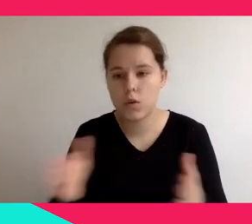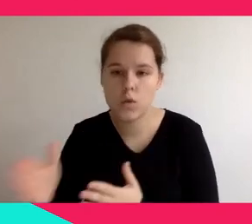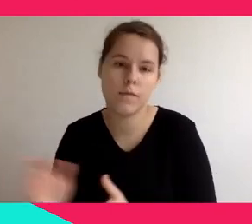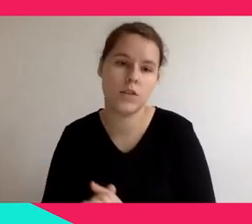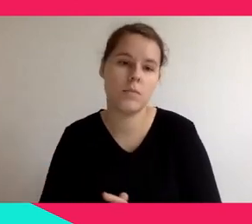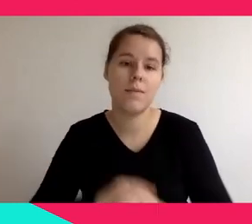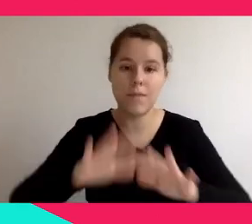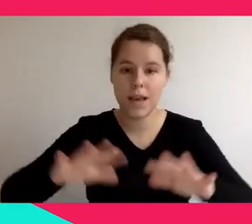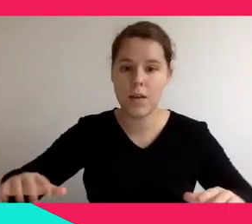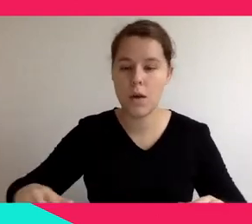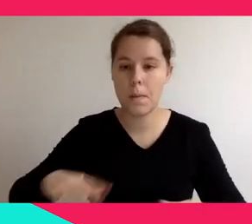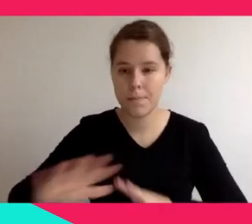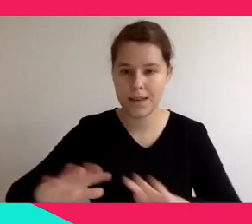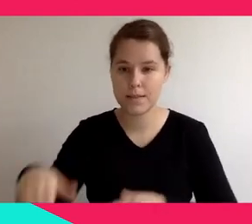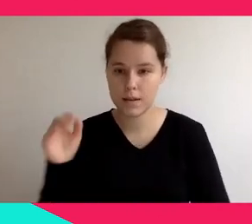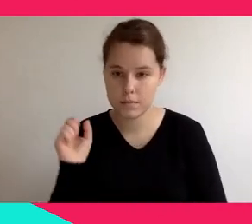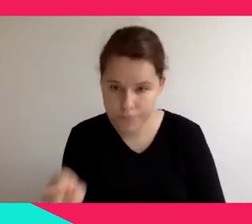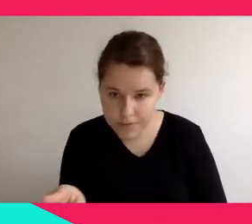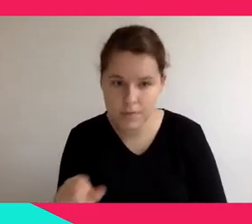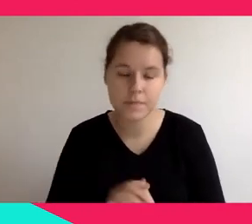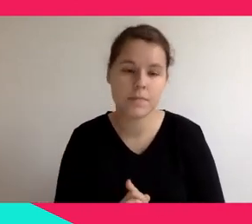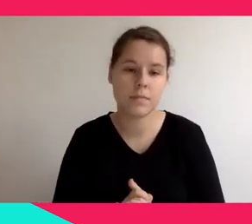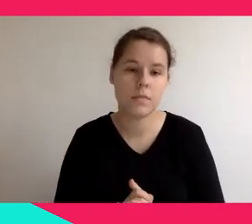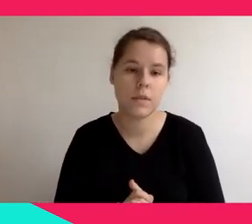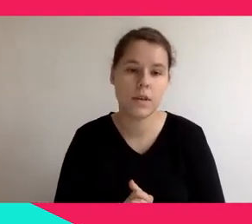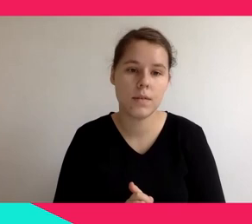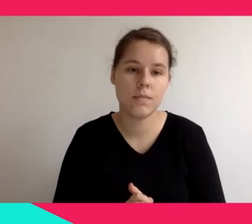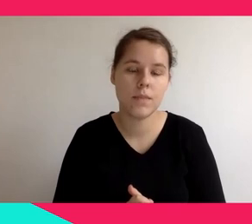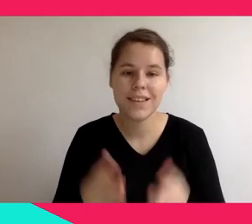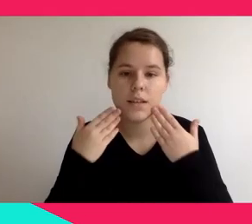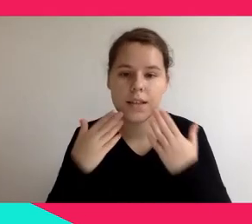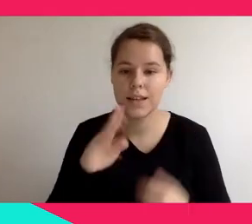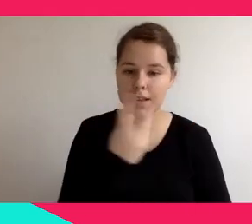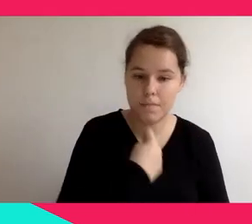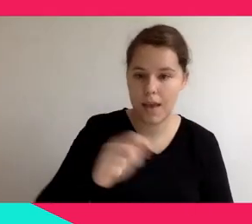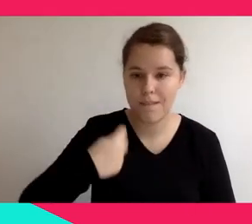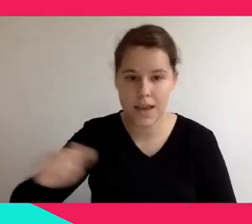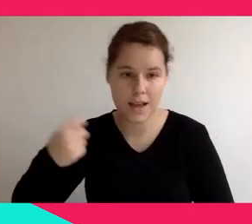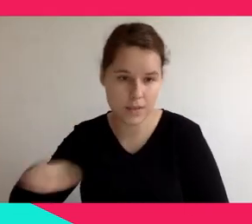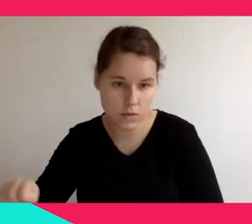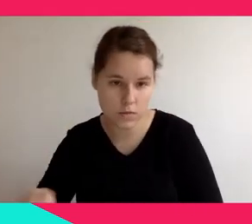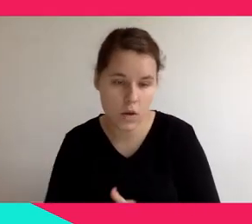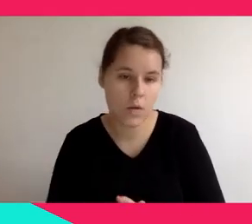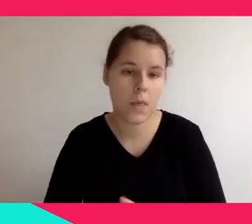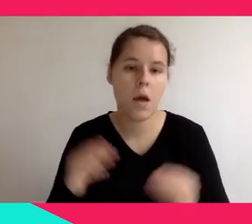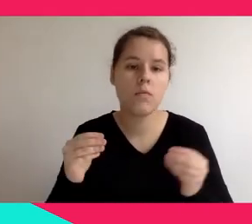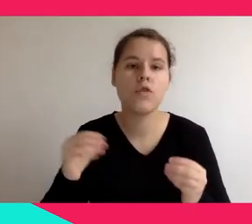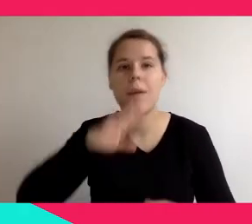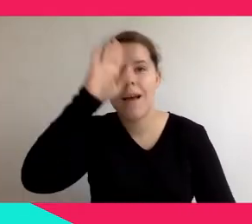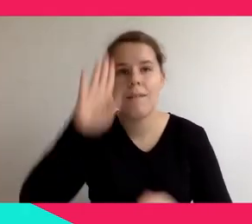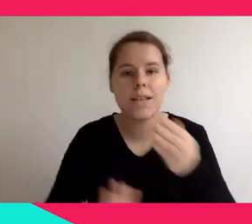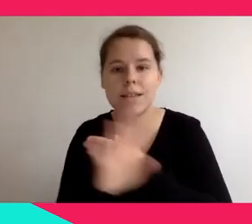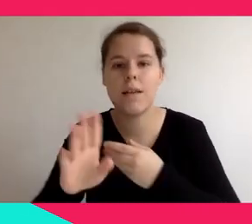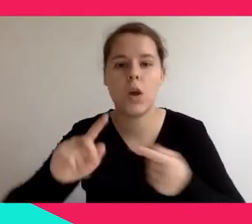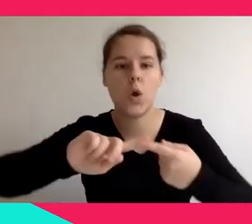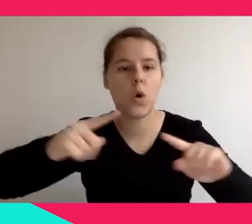a collection and creating an emotional link with it. And also because there is a strong need in